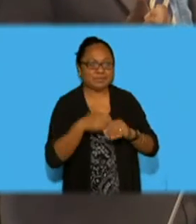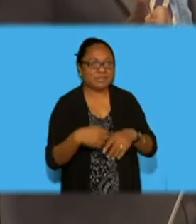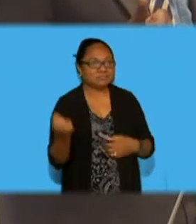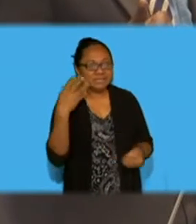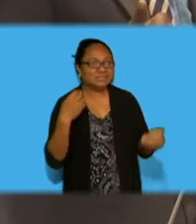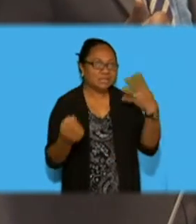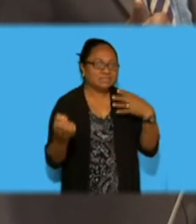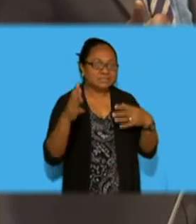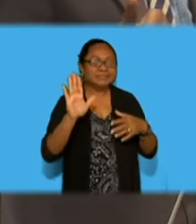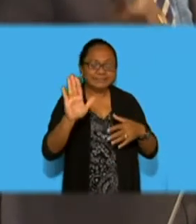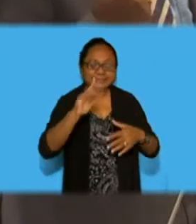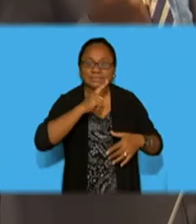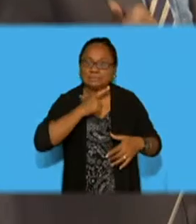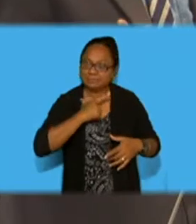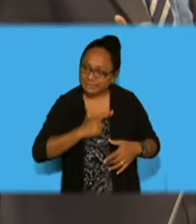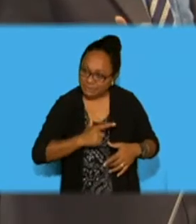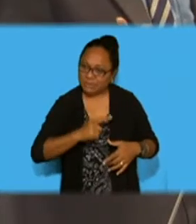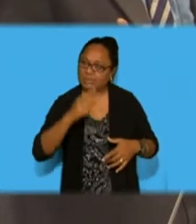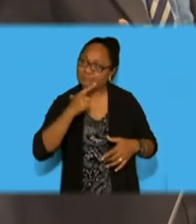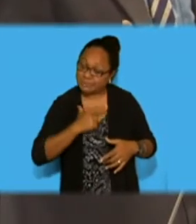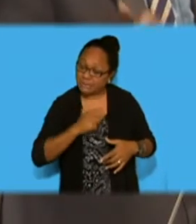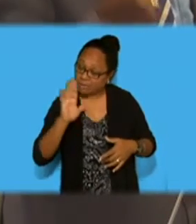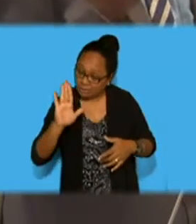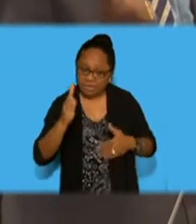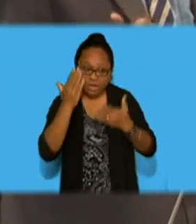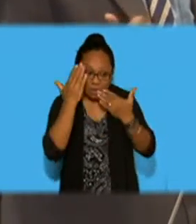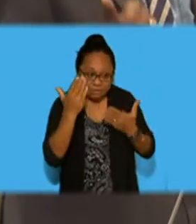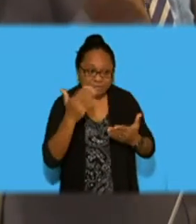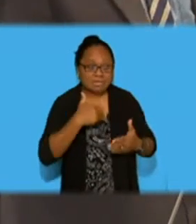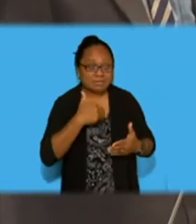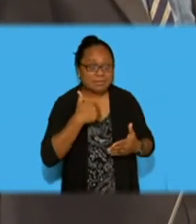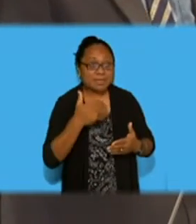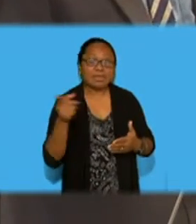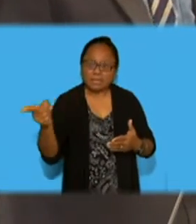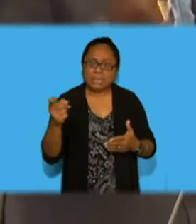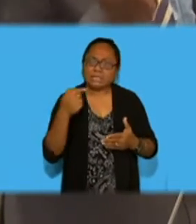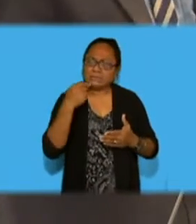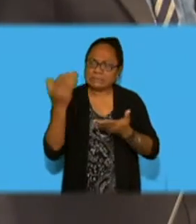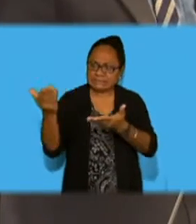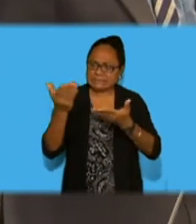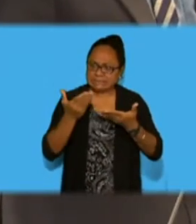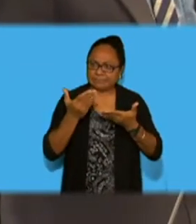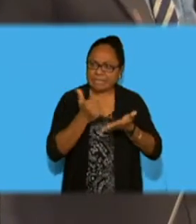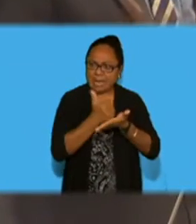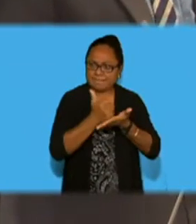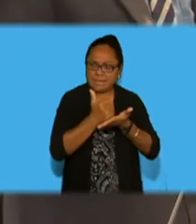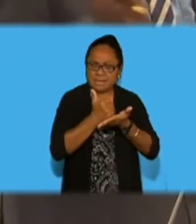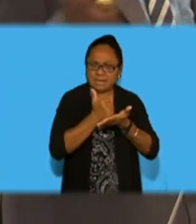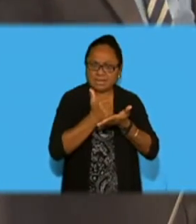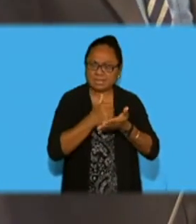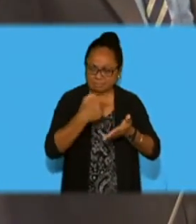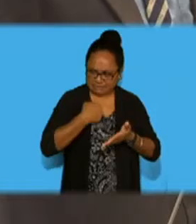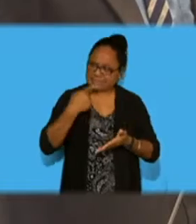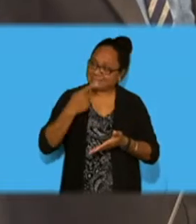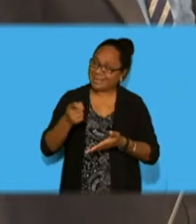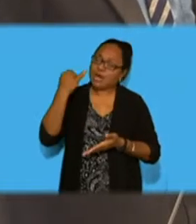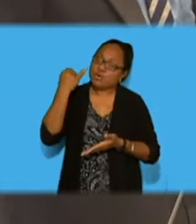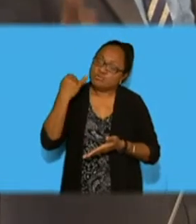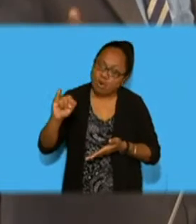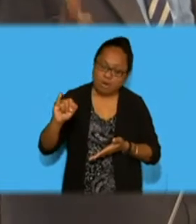because because Honorable Member has indicated a figure and I'm saying that that is incorrect.